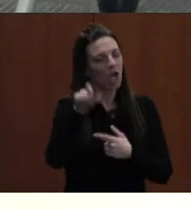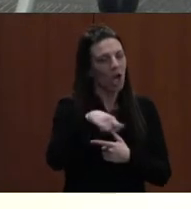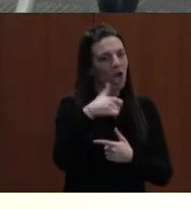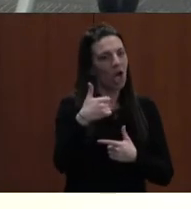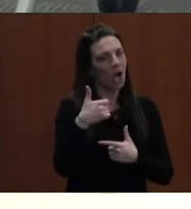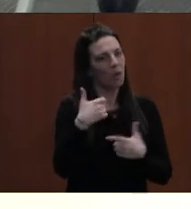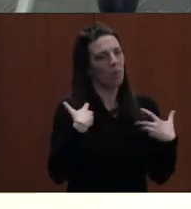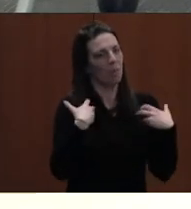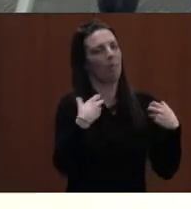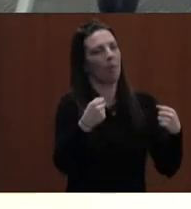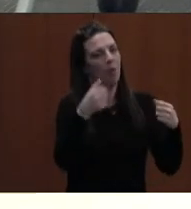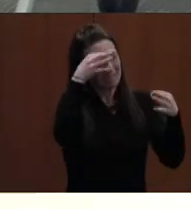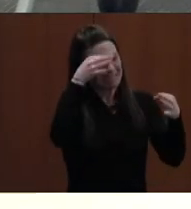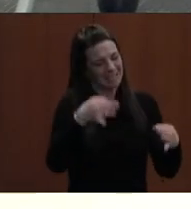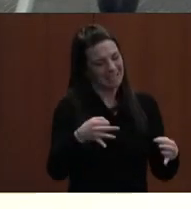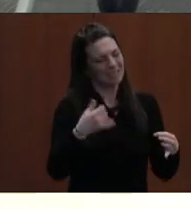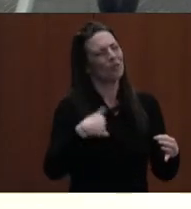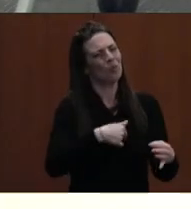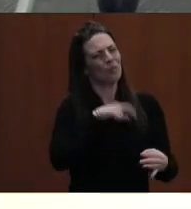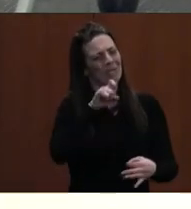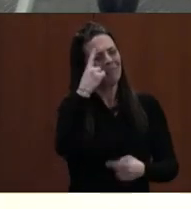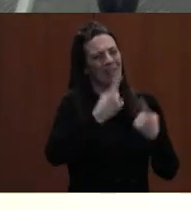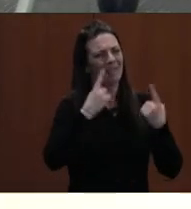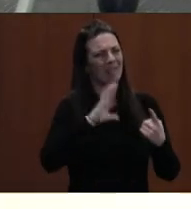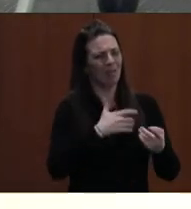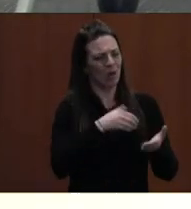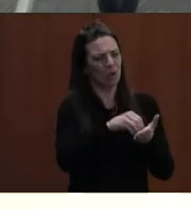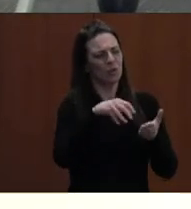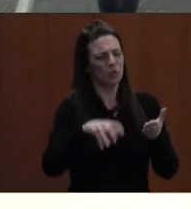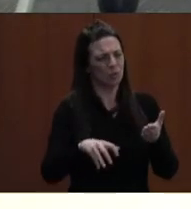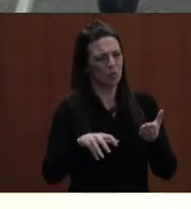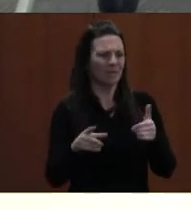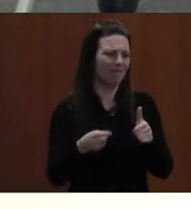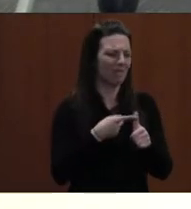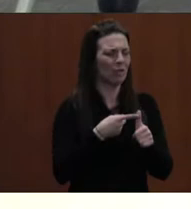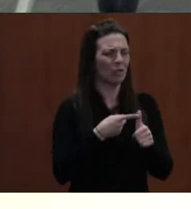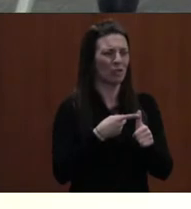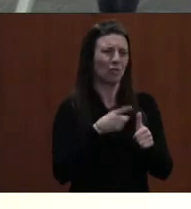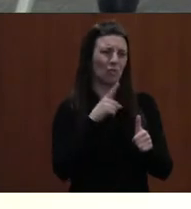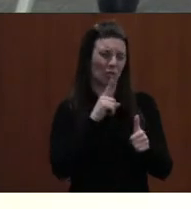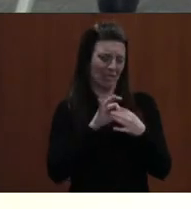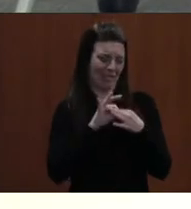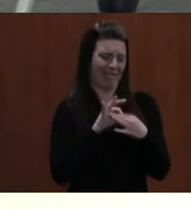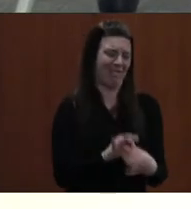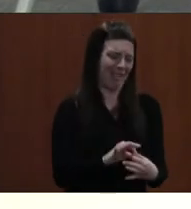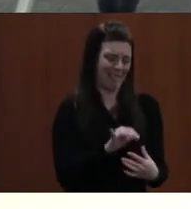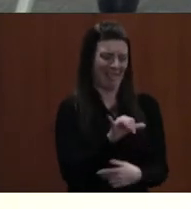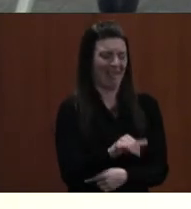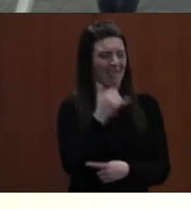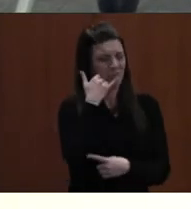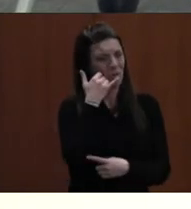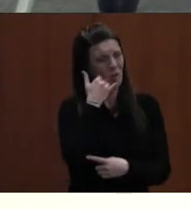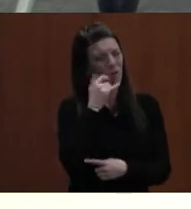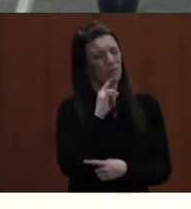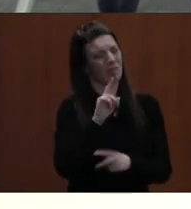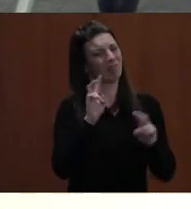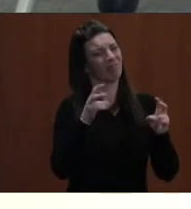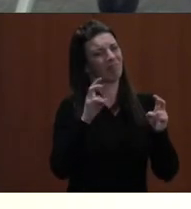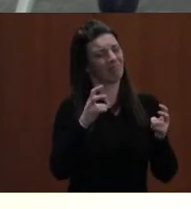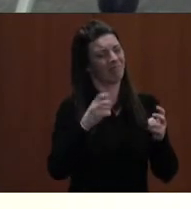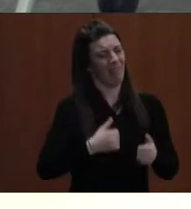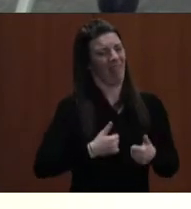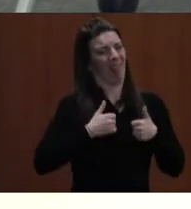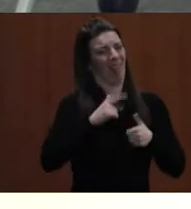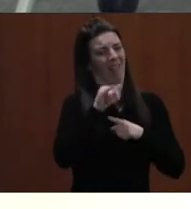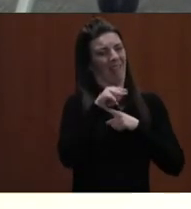Thinking of our students first. Our students are connected to those phones. They have been their lifeline. Some people would say that they're addicted.